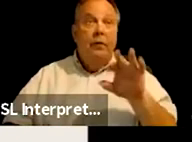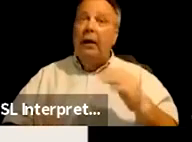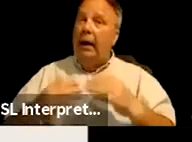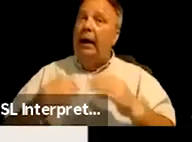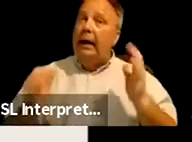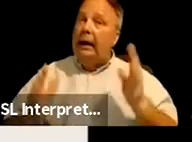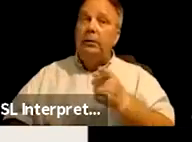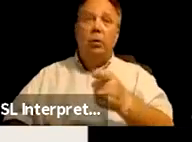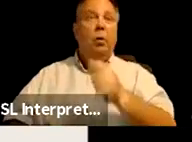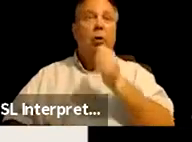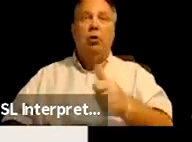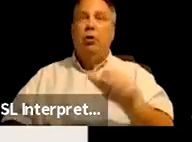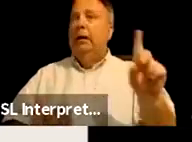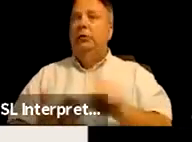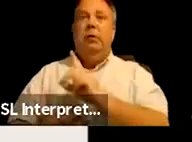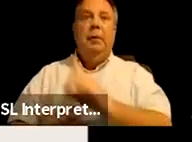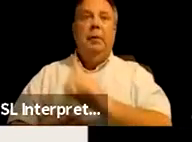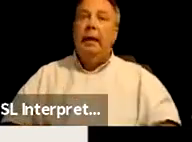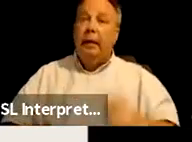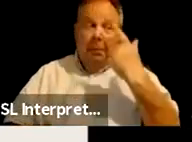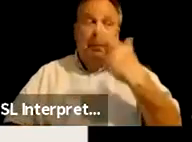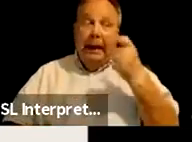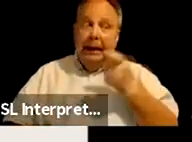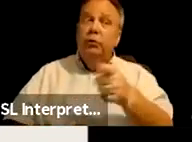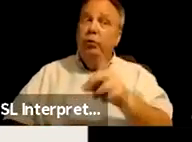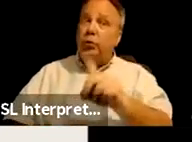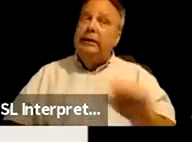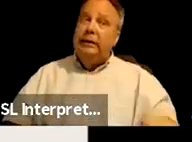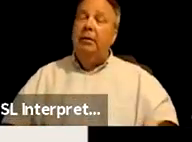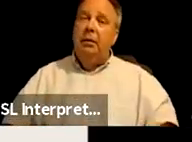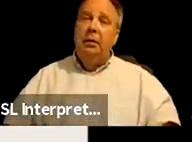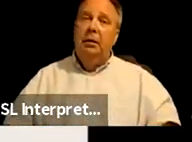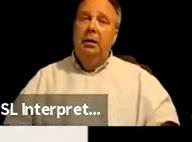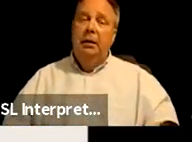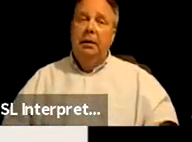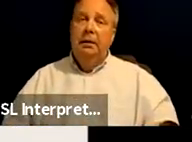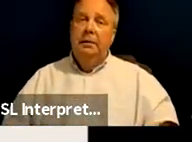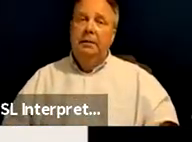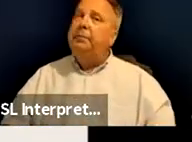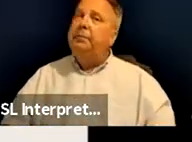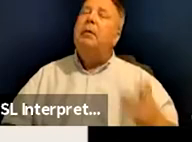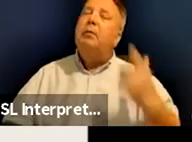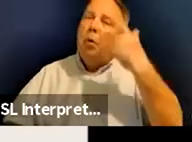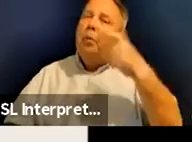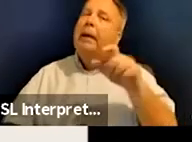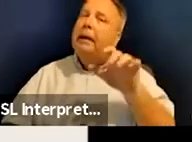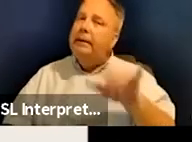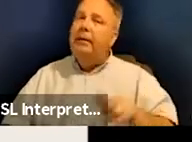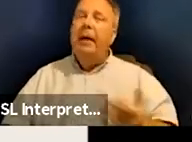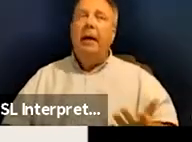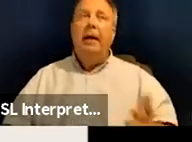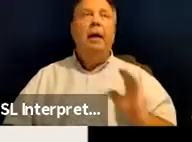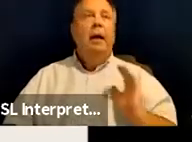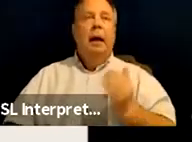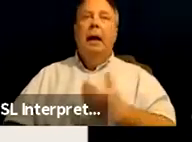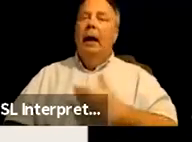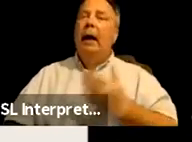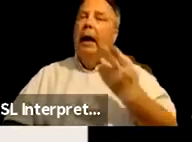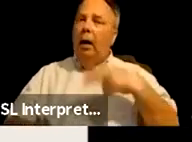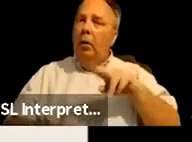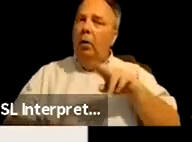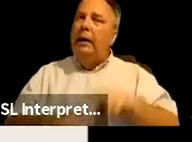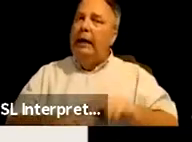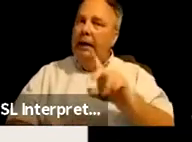where you're not discriminated against because you're disabled? Um, and so because of that, um, our native disabled